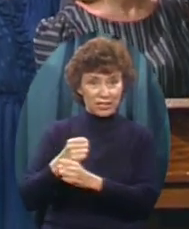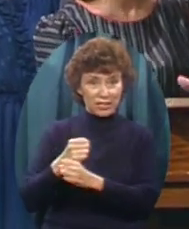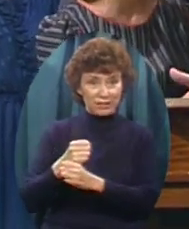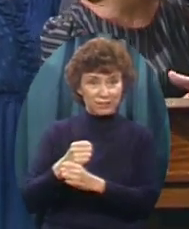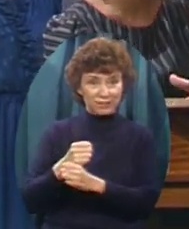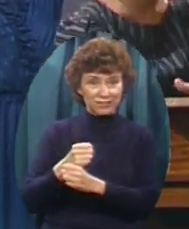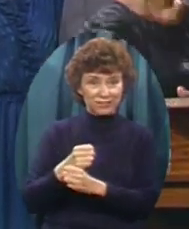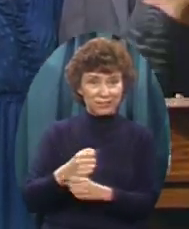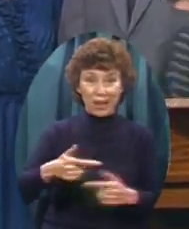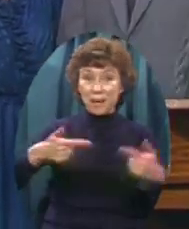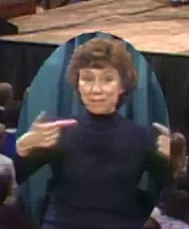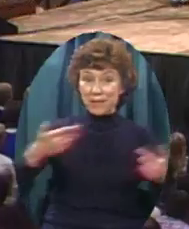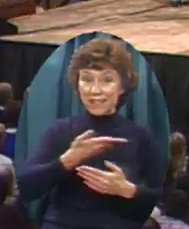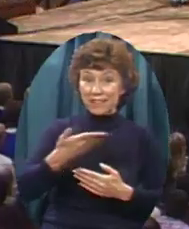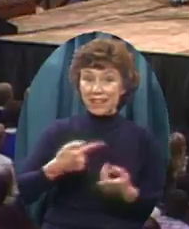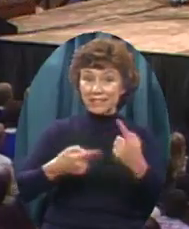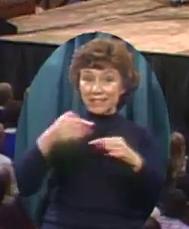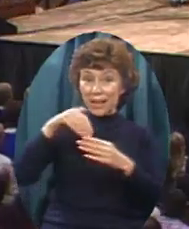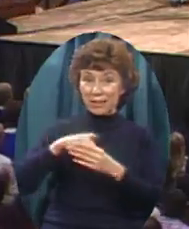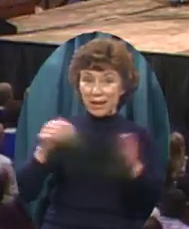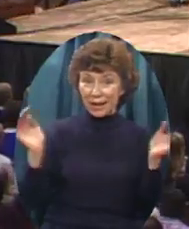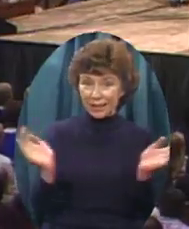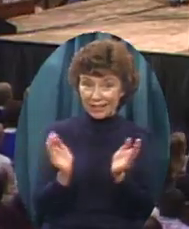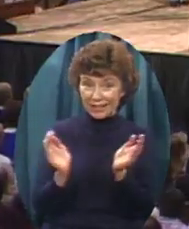little packages Thank you Okay